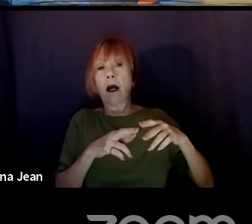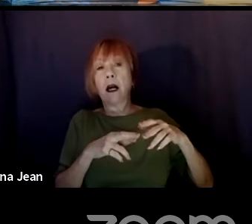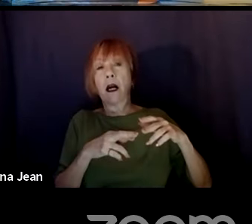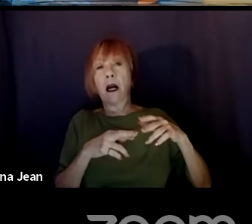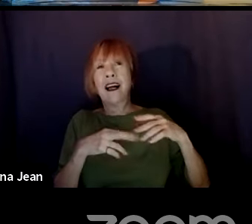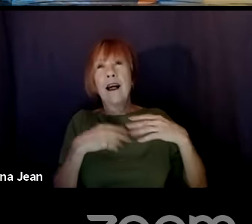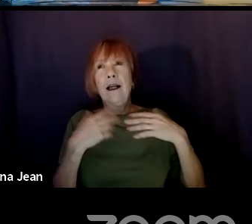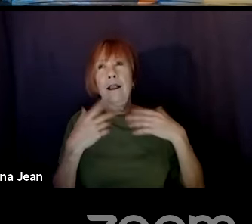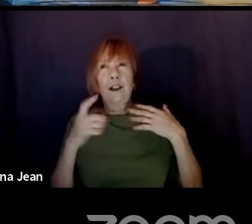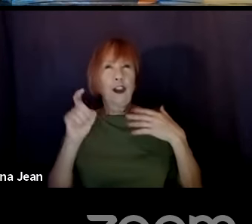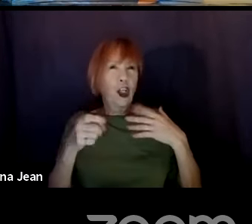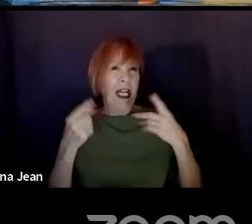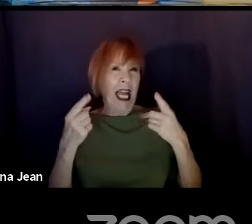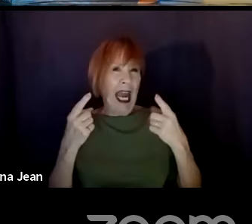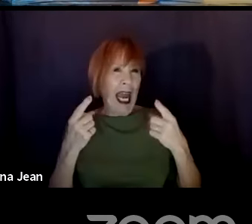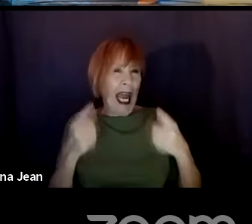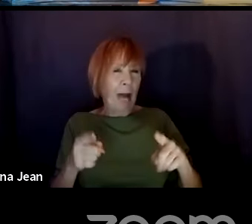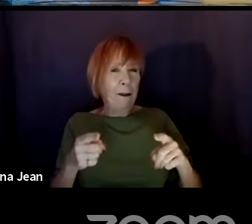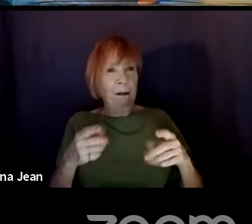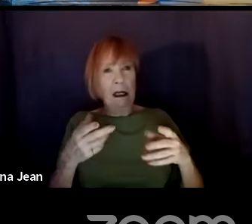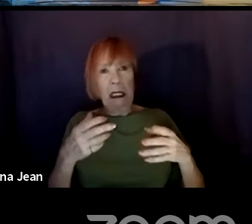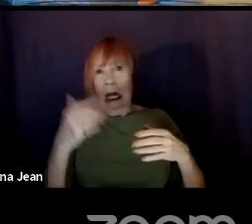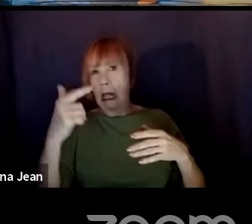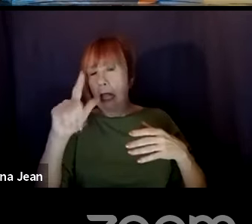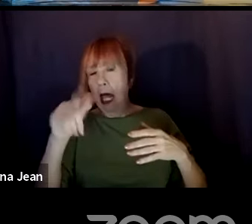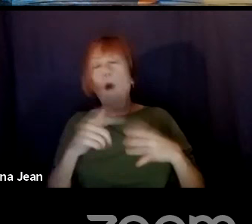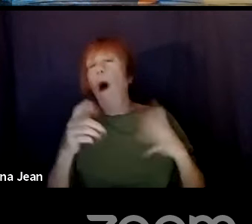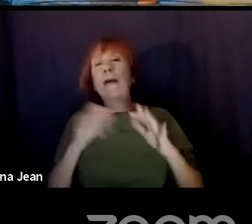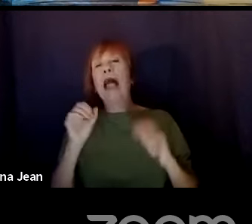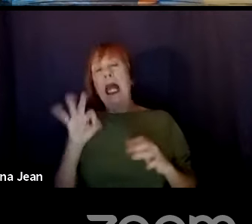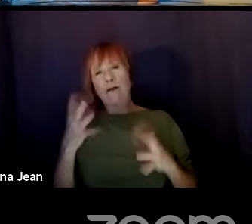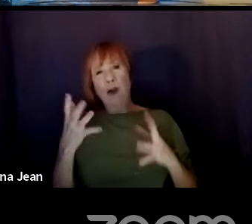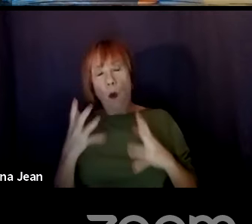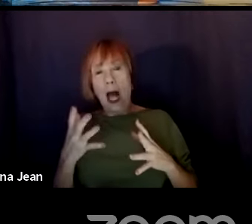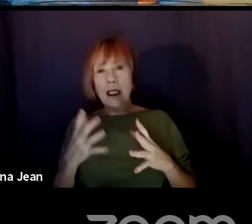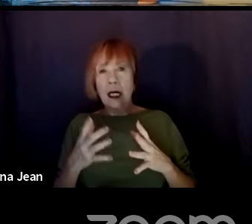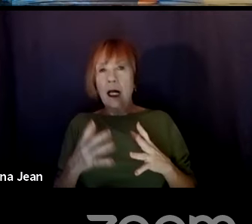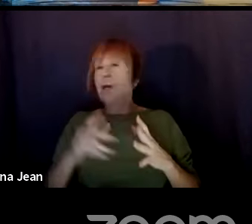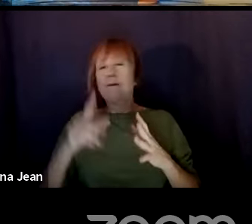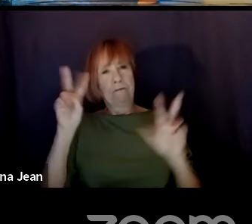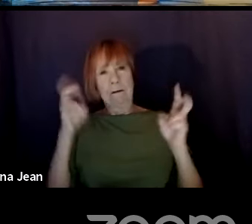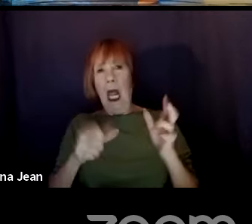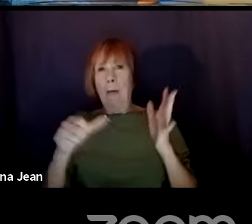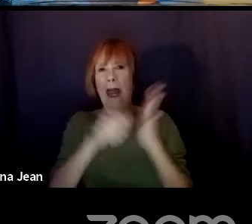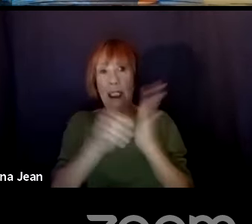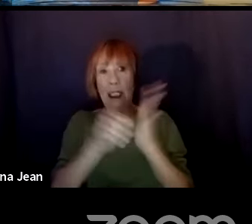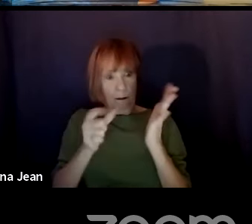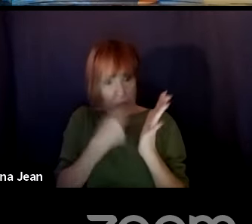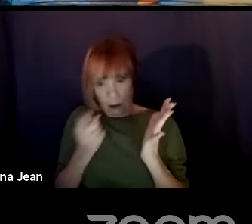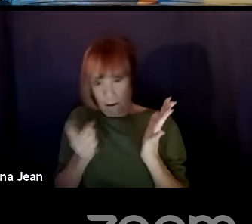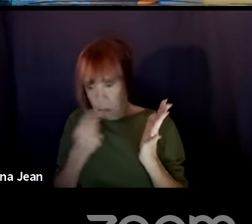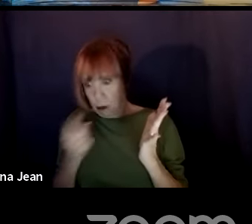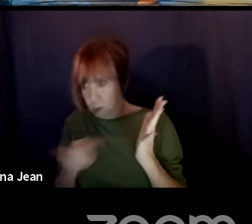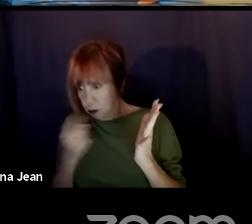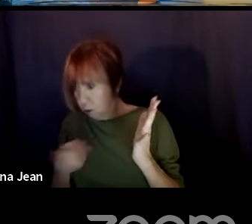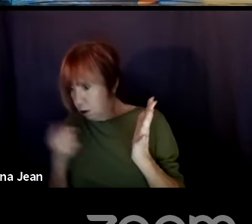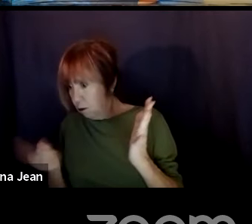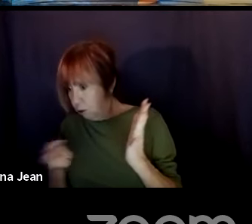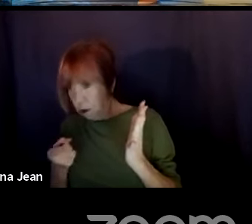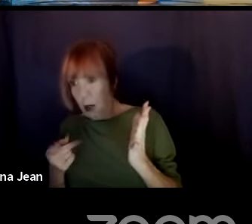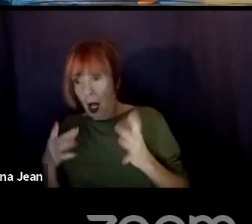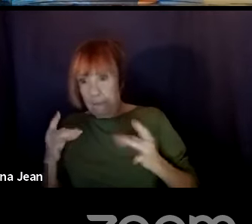how should things that are important, if we want to keep the pages turning, if we want to keep things moving, how do we know when the right